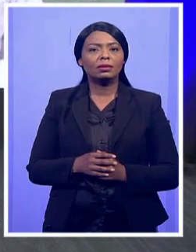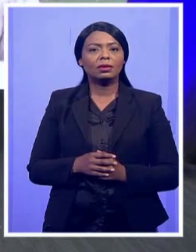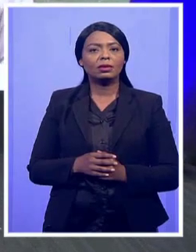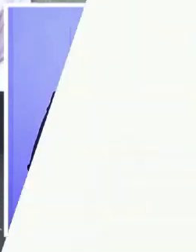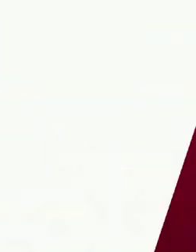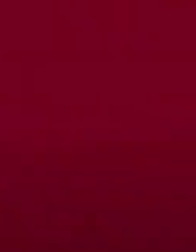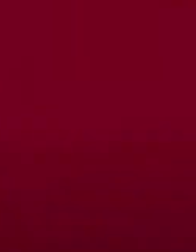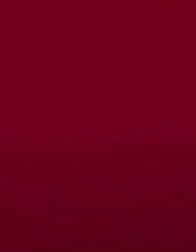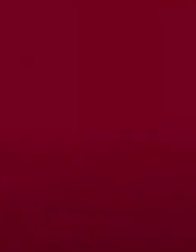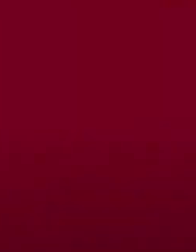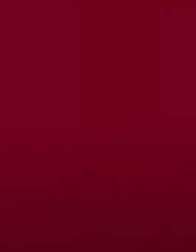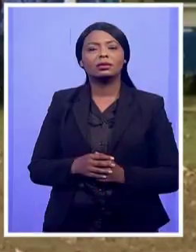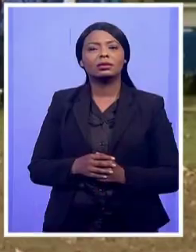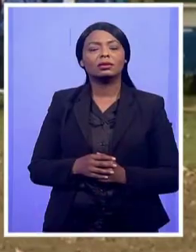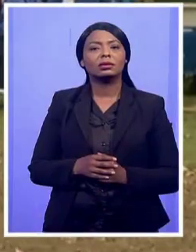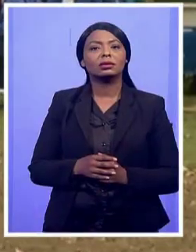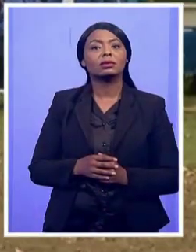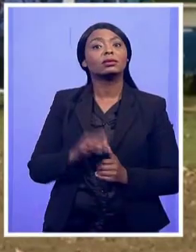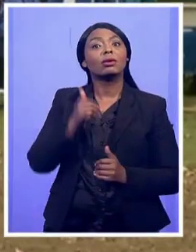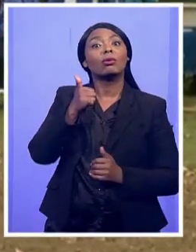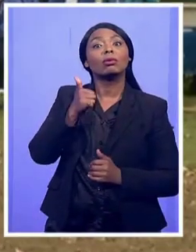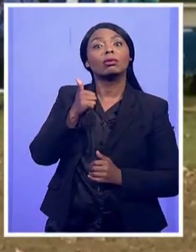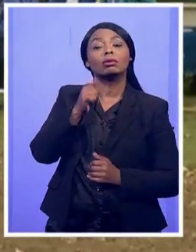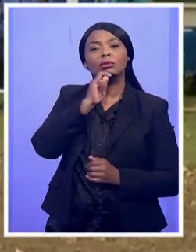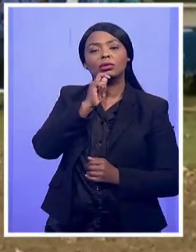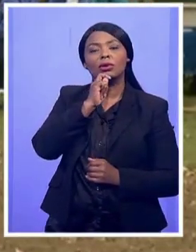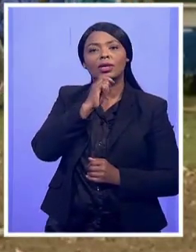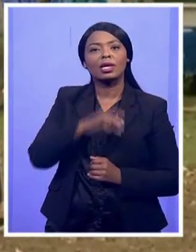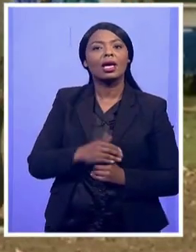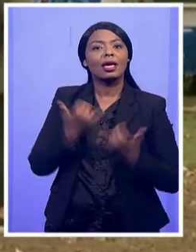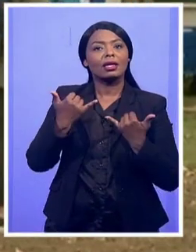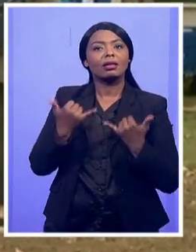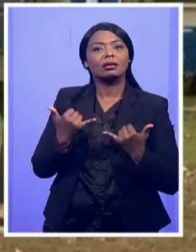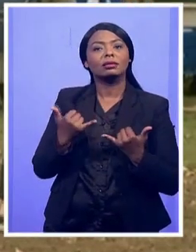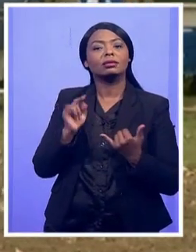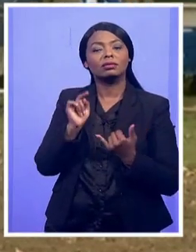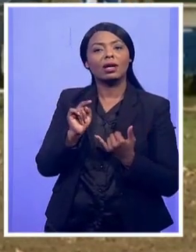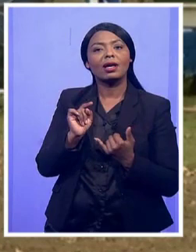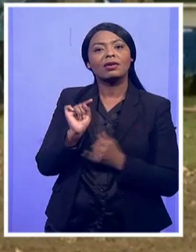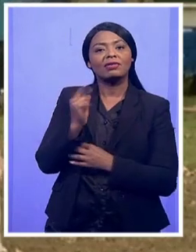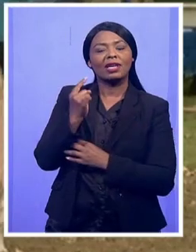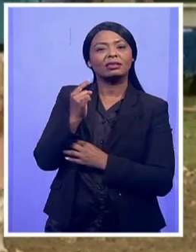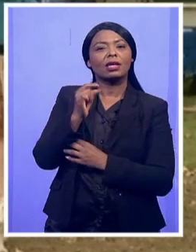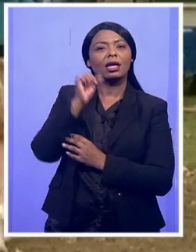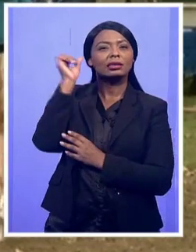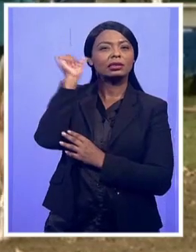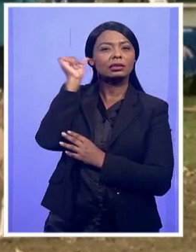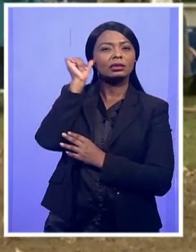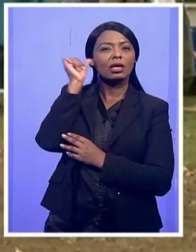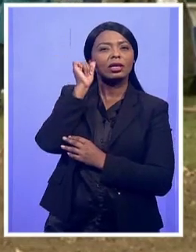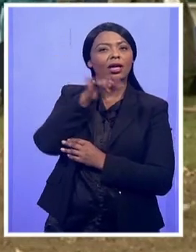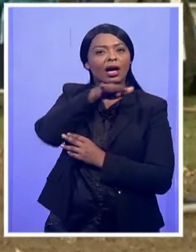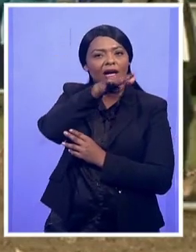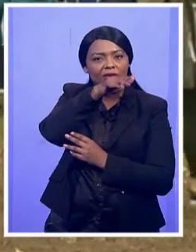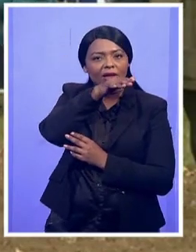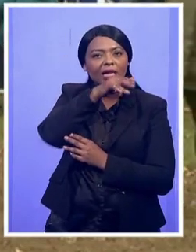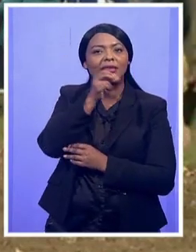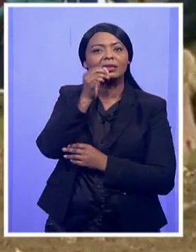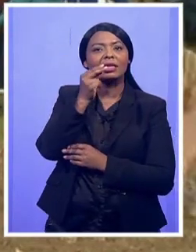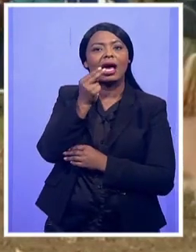Yes, good morning to you. at the moment, you'll hear behind me quite a festive sound as Afrikaans artists